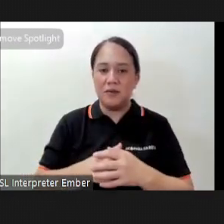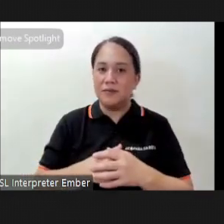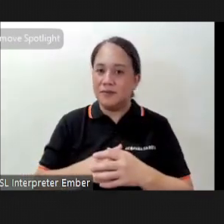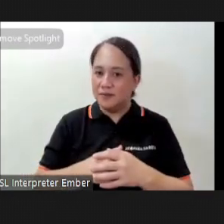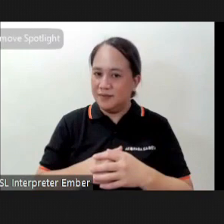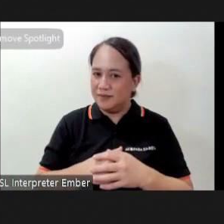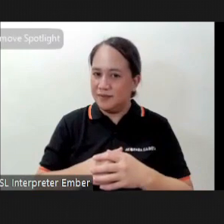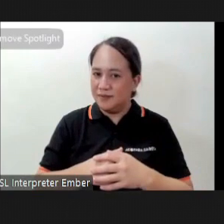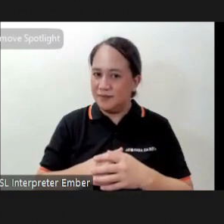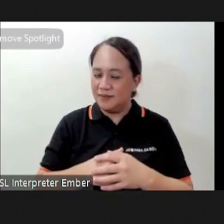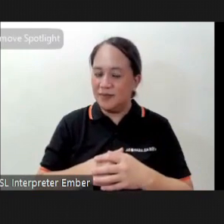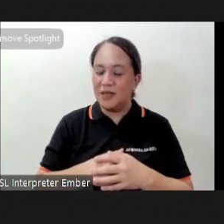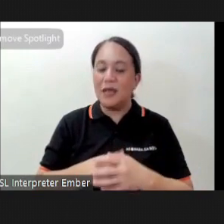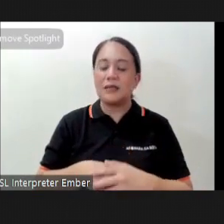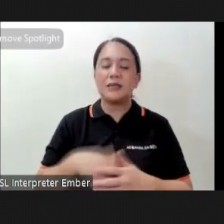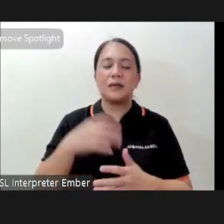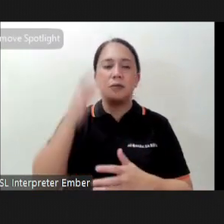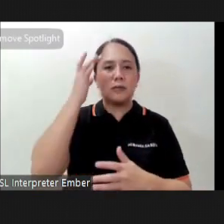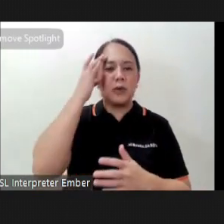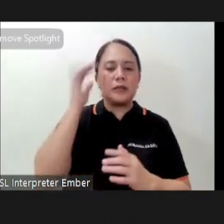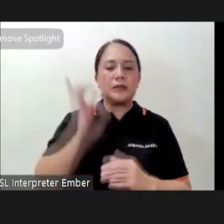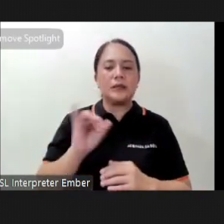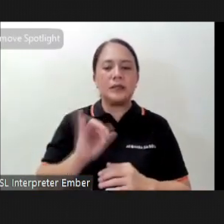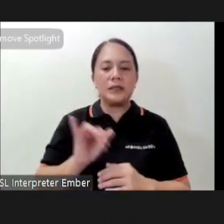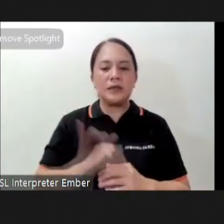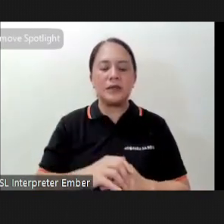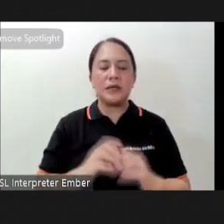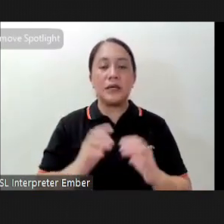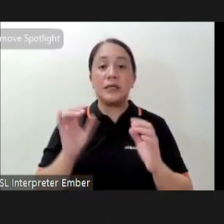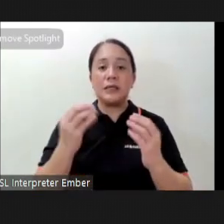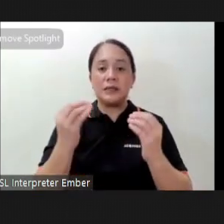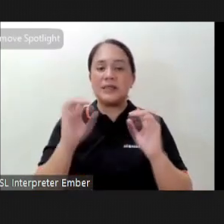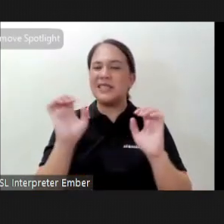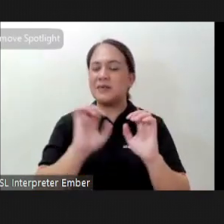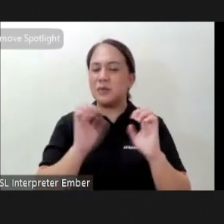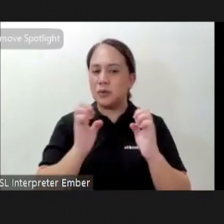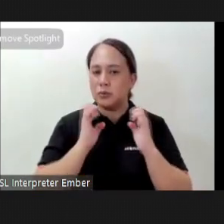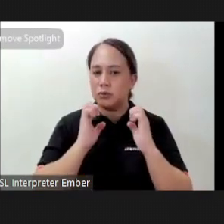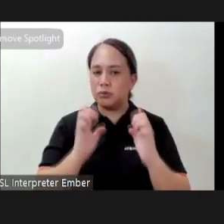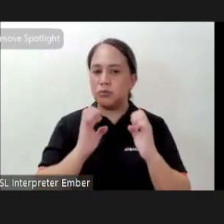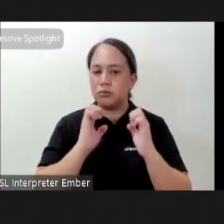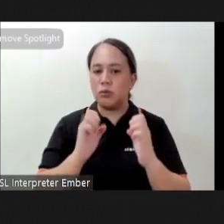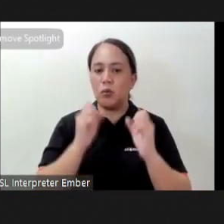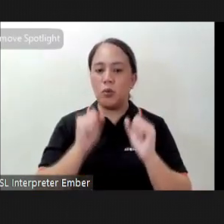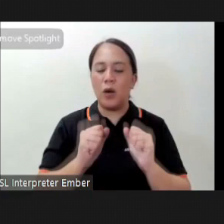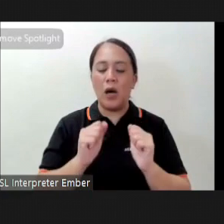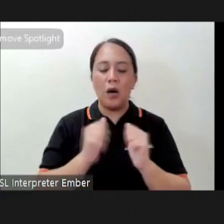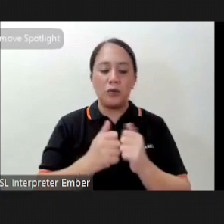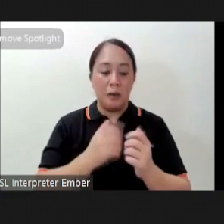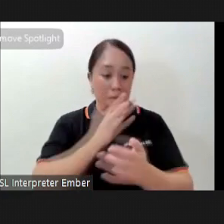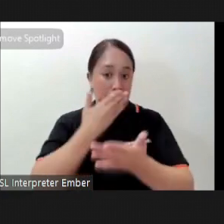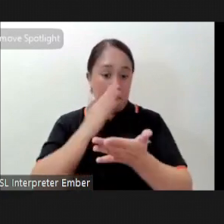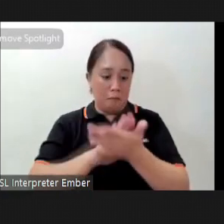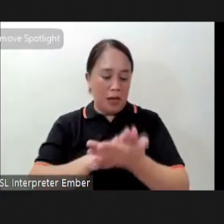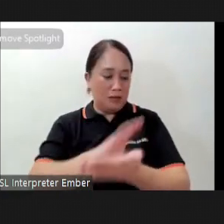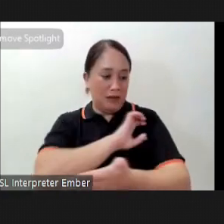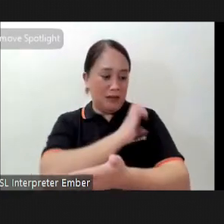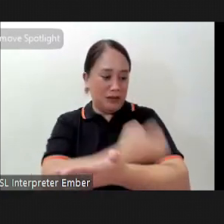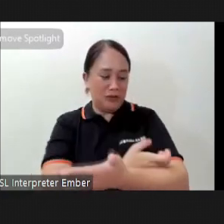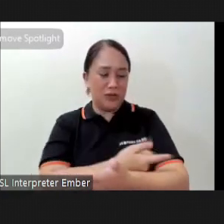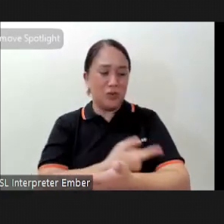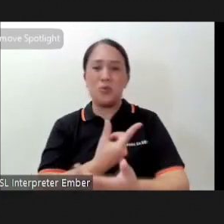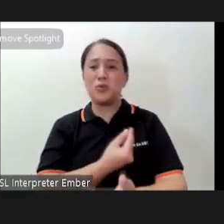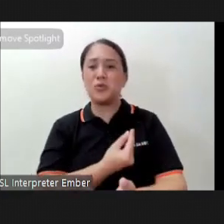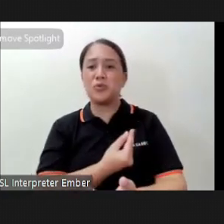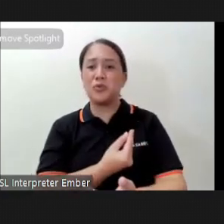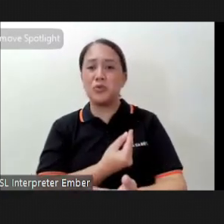parang mindfulness parang teaches exercises on what you can do with all those bad energies wag mo ipunin